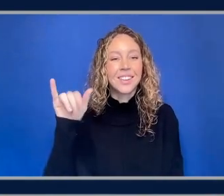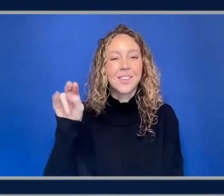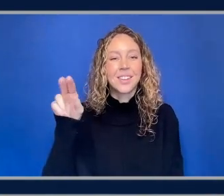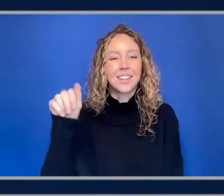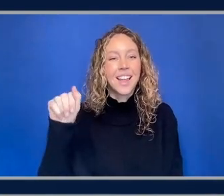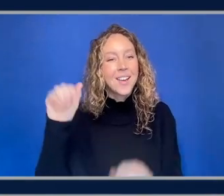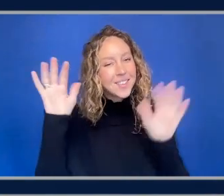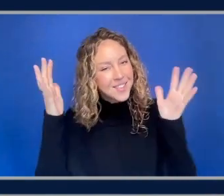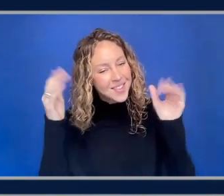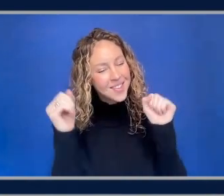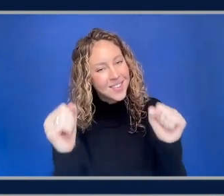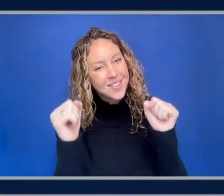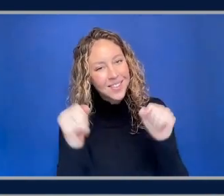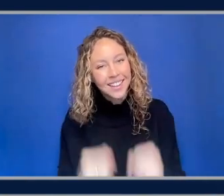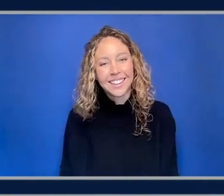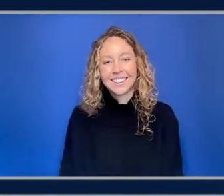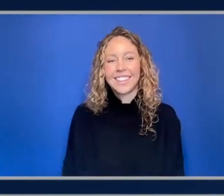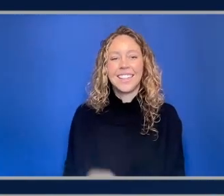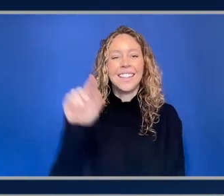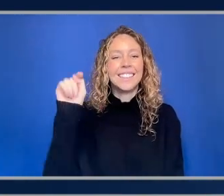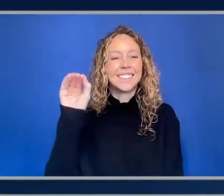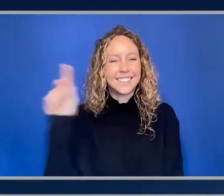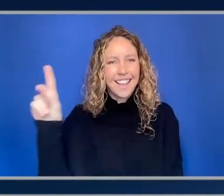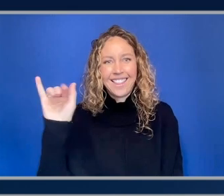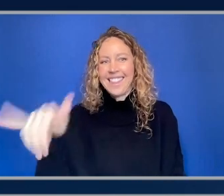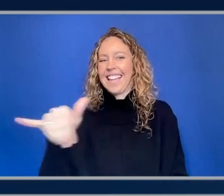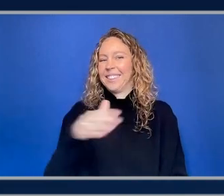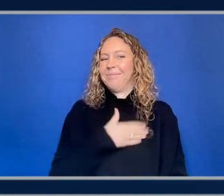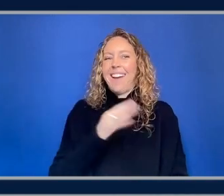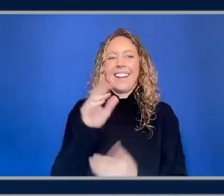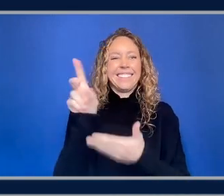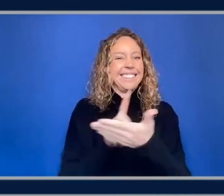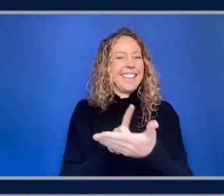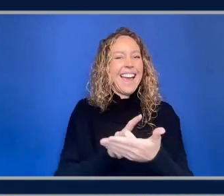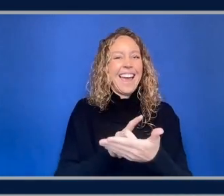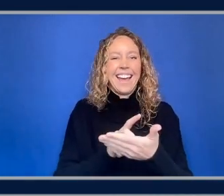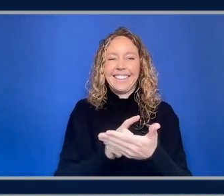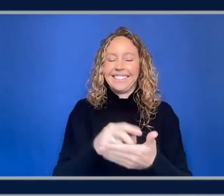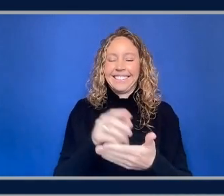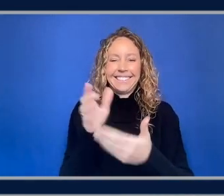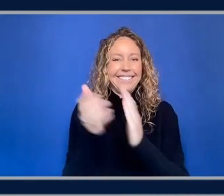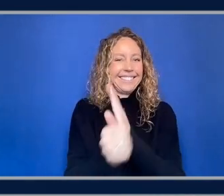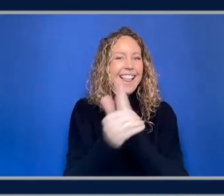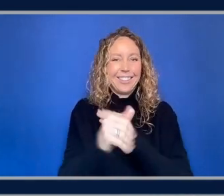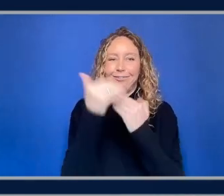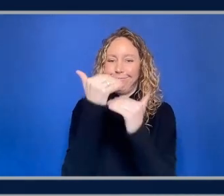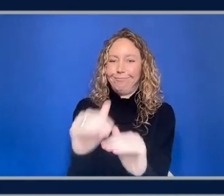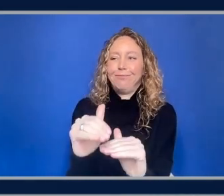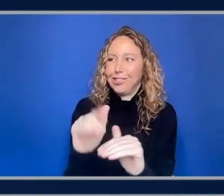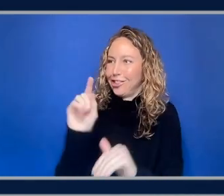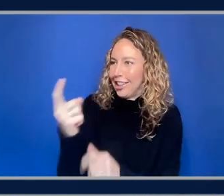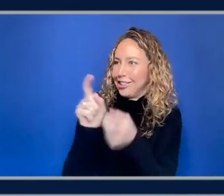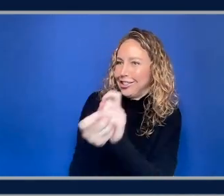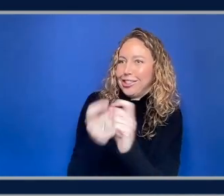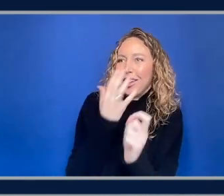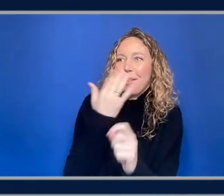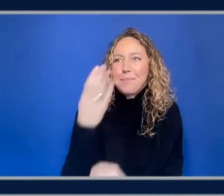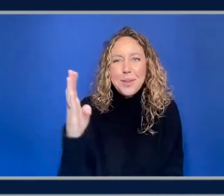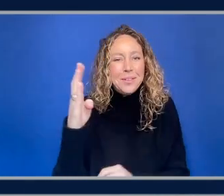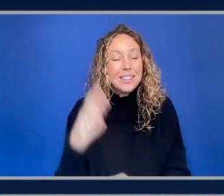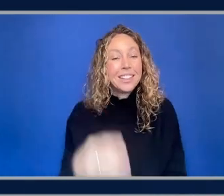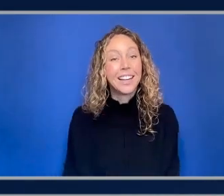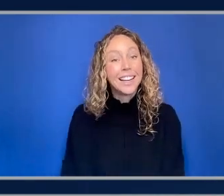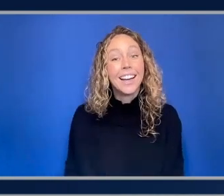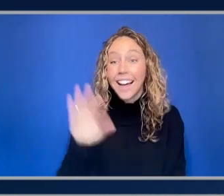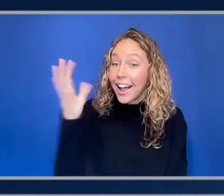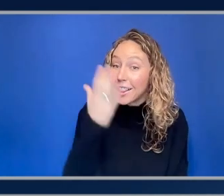that's about the extent of my design skills as well yeah it's blue it looks good i like it you